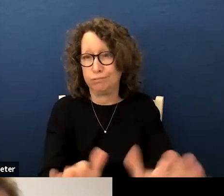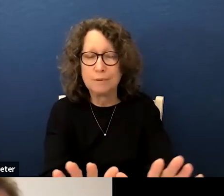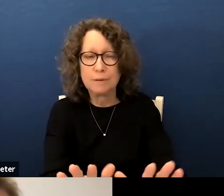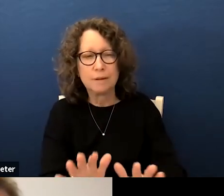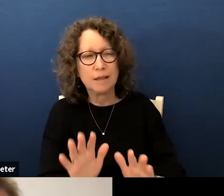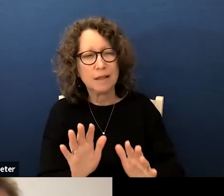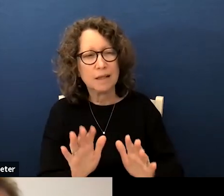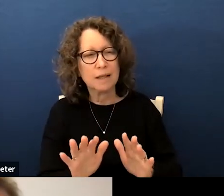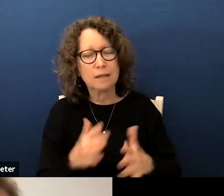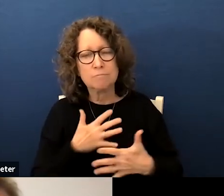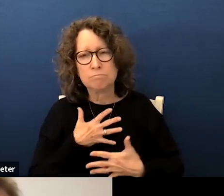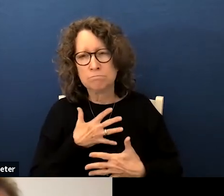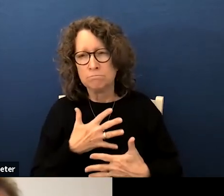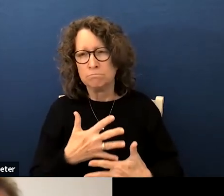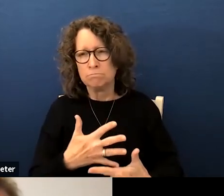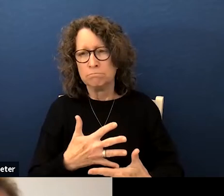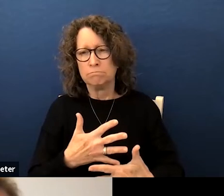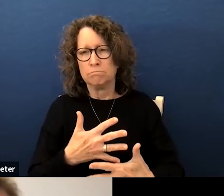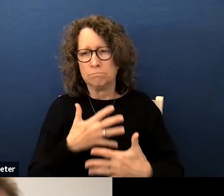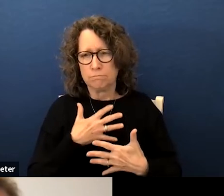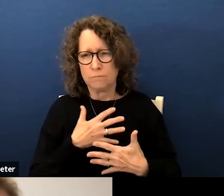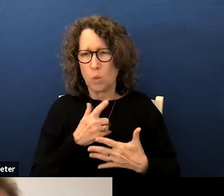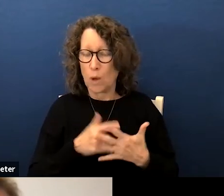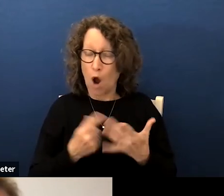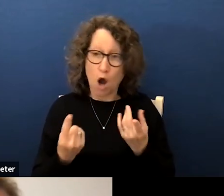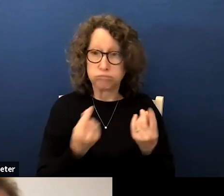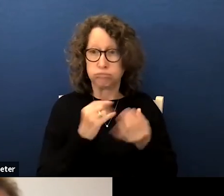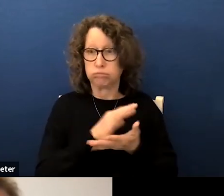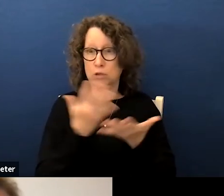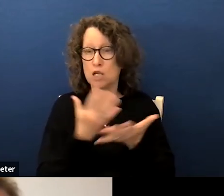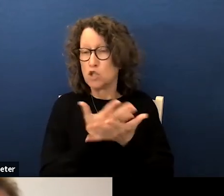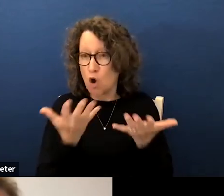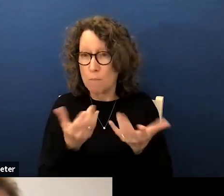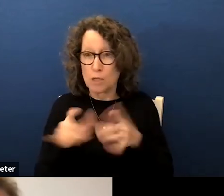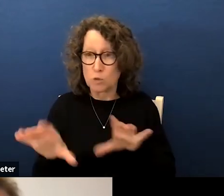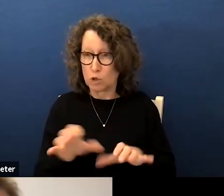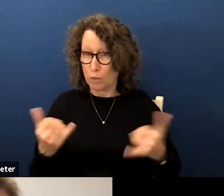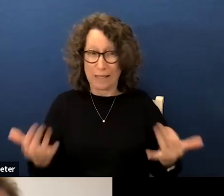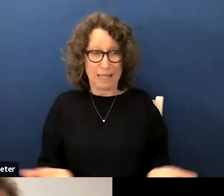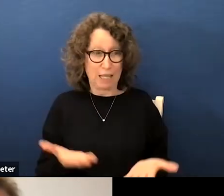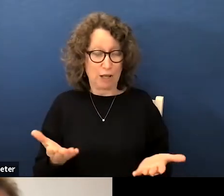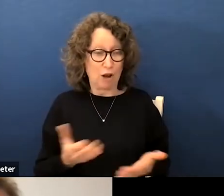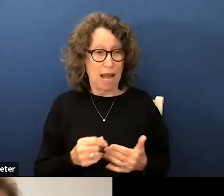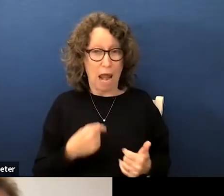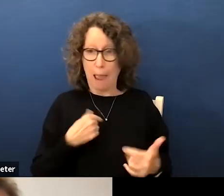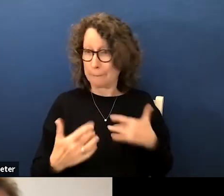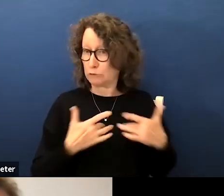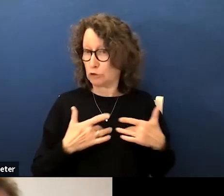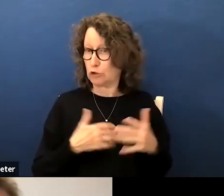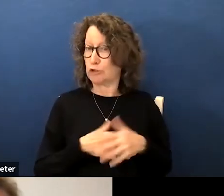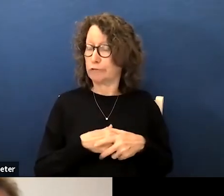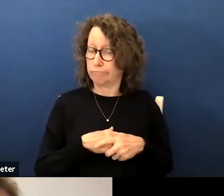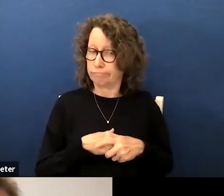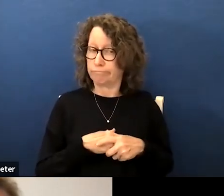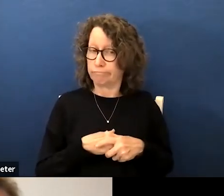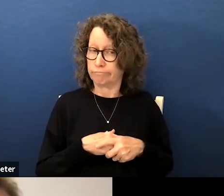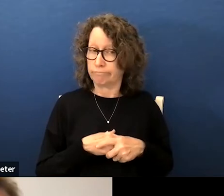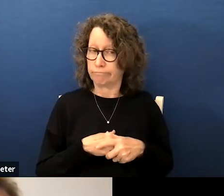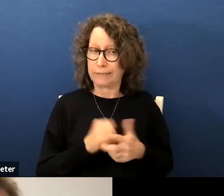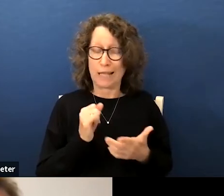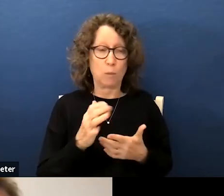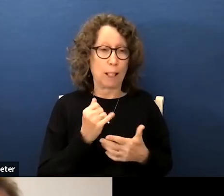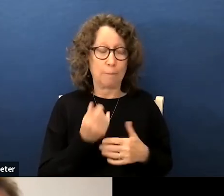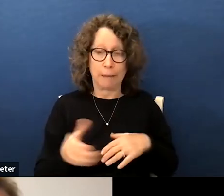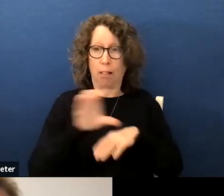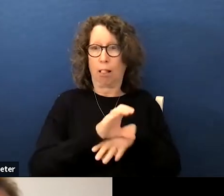to give take that breath with regards to what we're doing there's an awful lot that you're doing here and i'm concerned that it's going to be